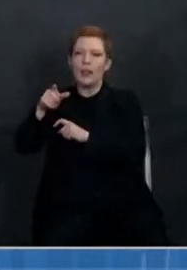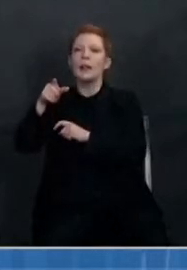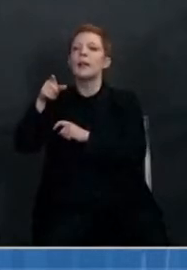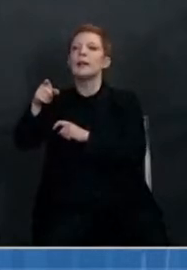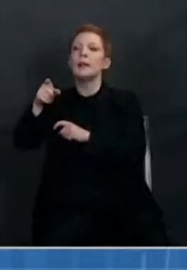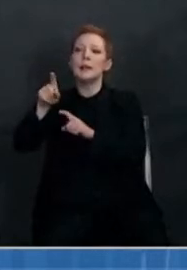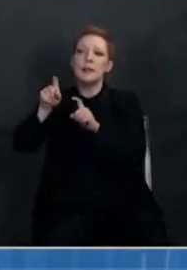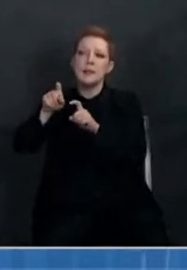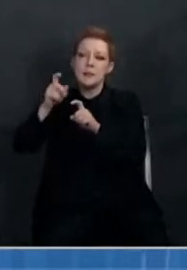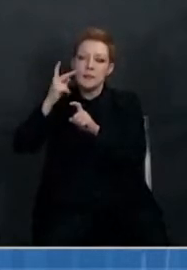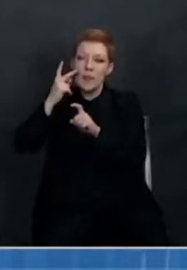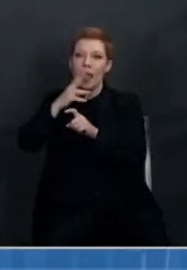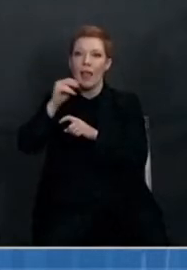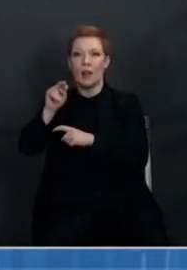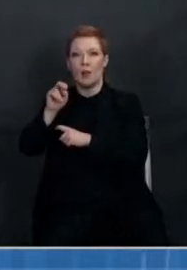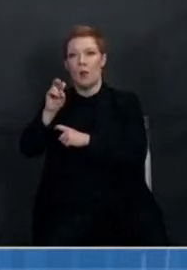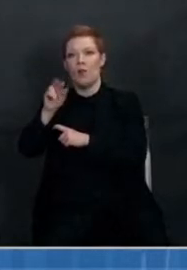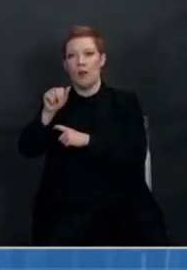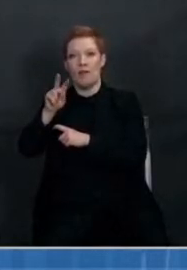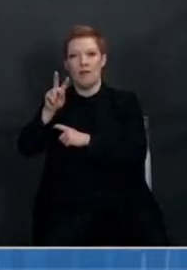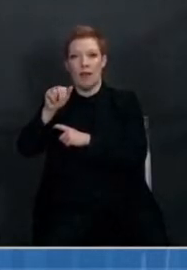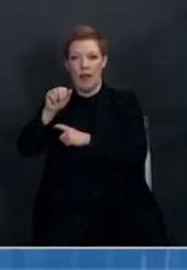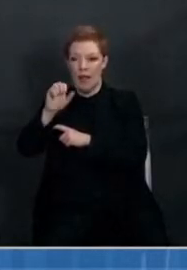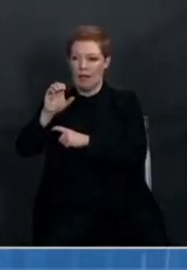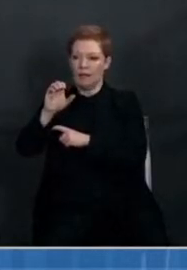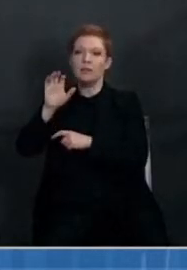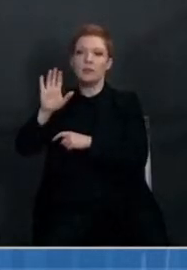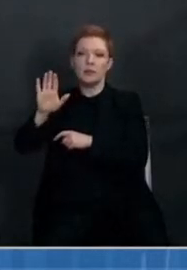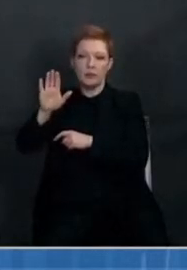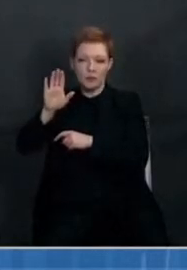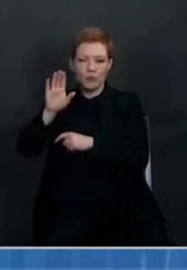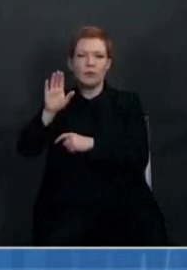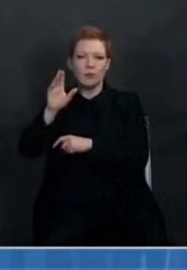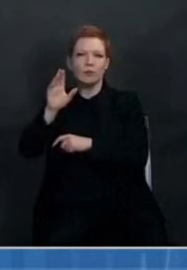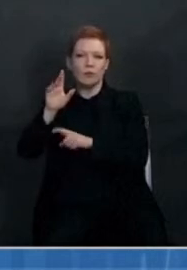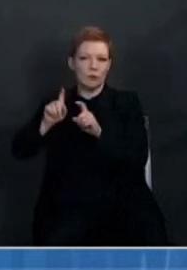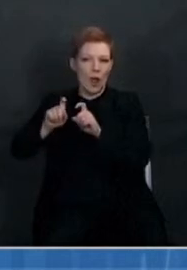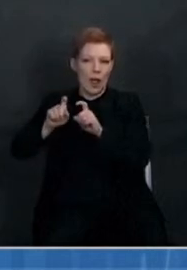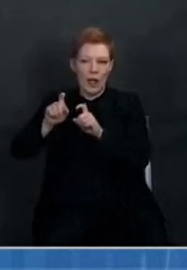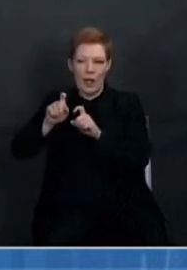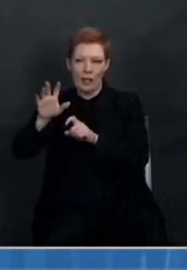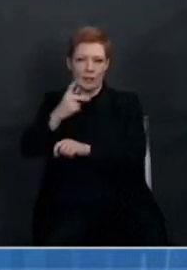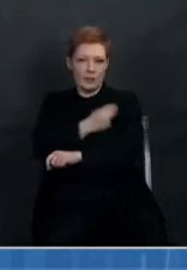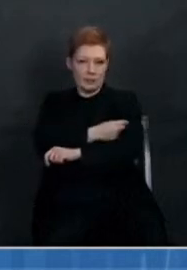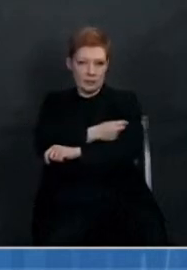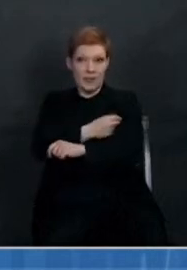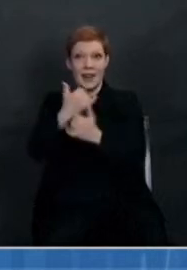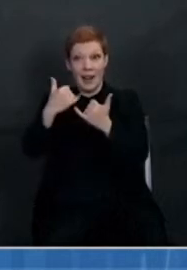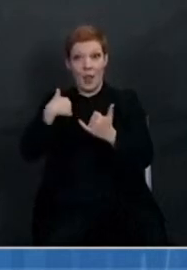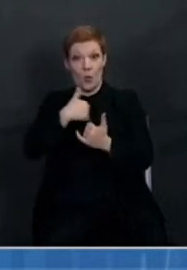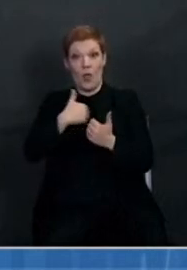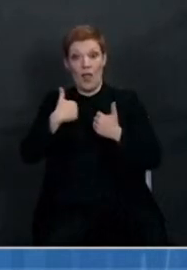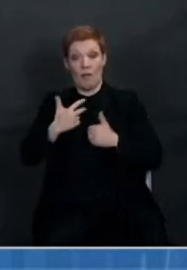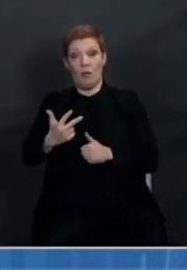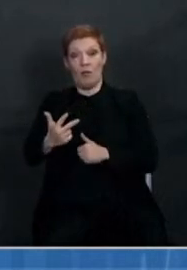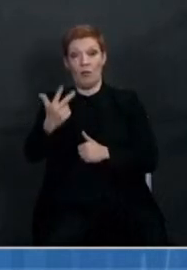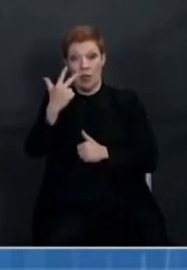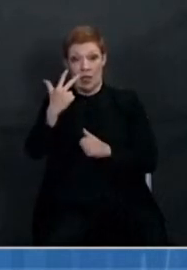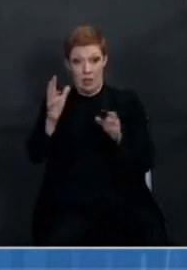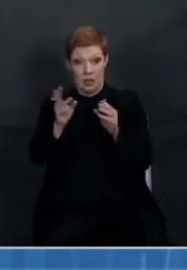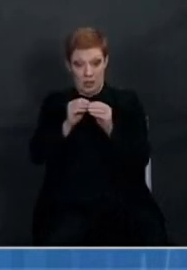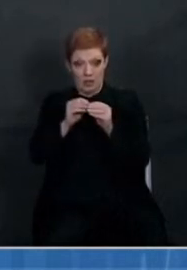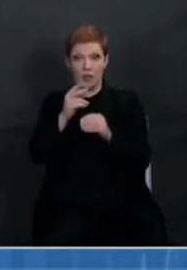I think it's important for people to appreciate that we now have the three separate vaccine platforms, mRNA,